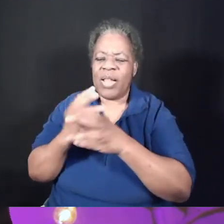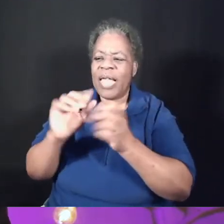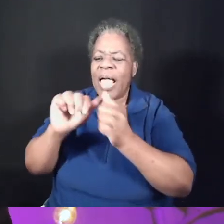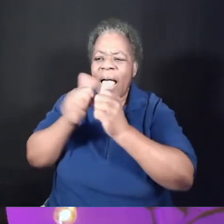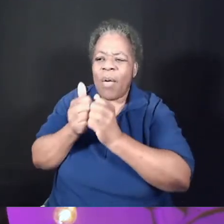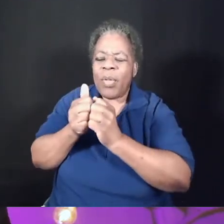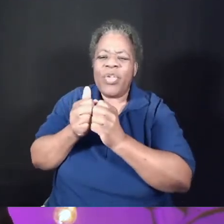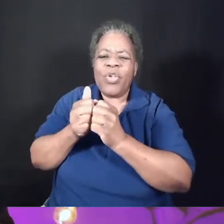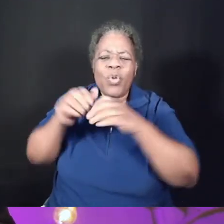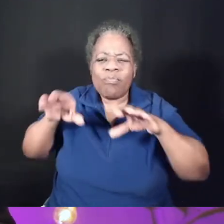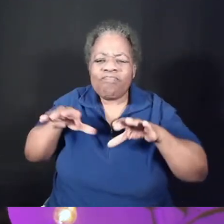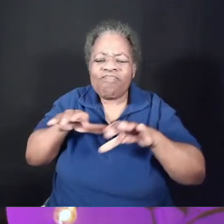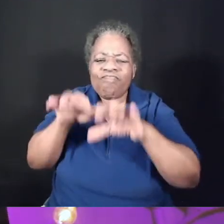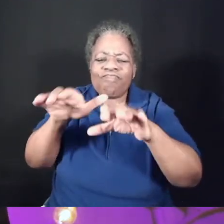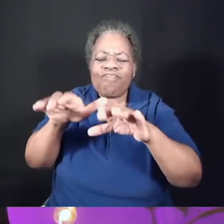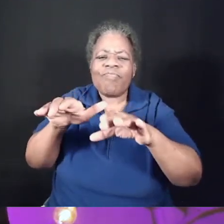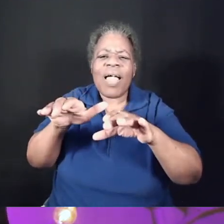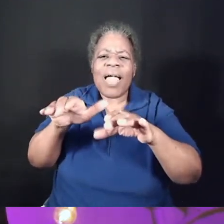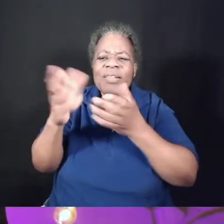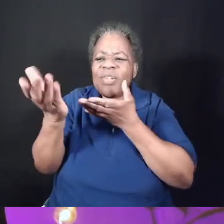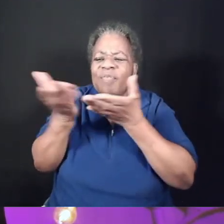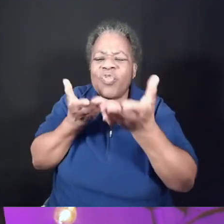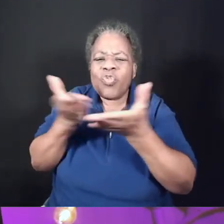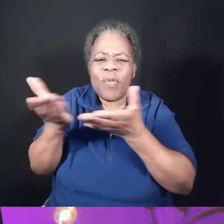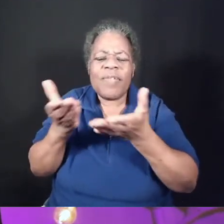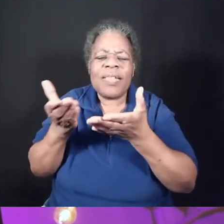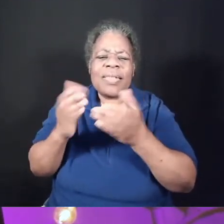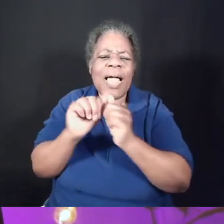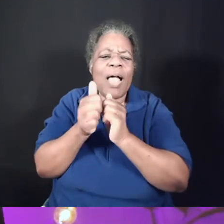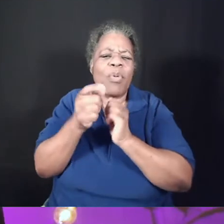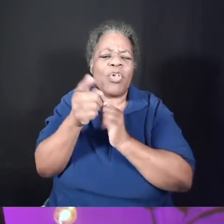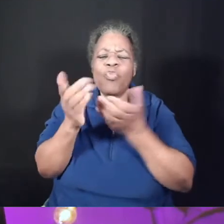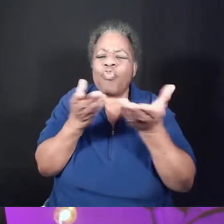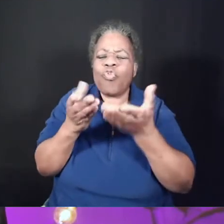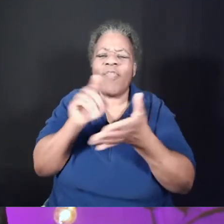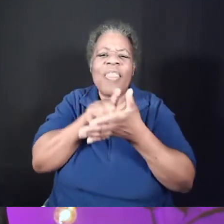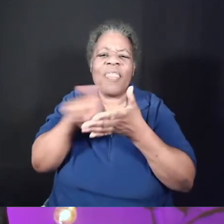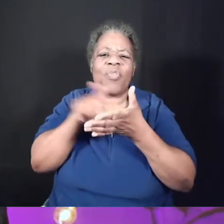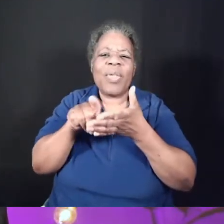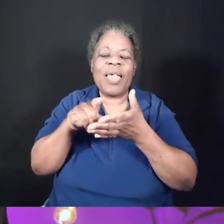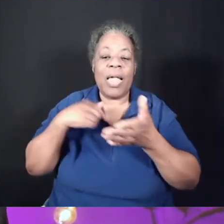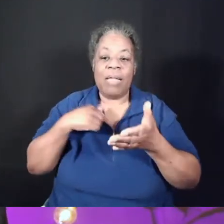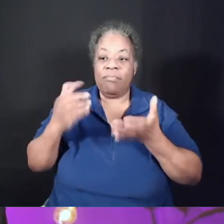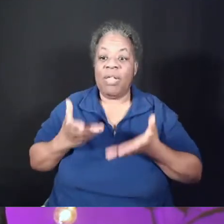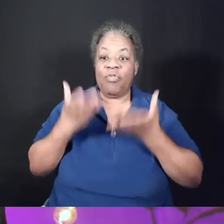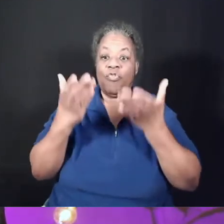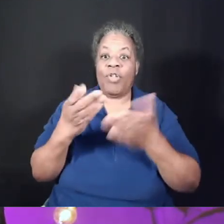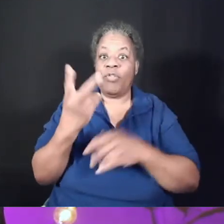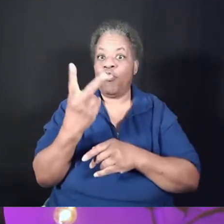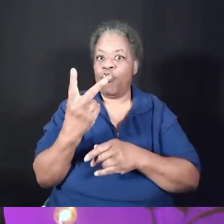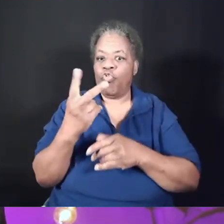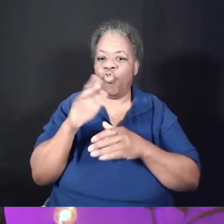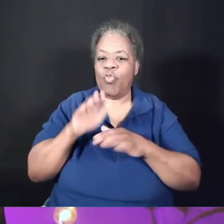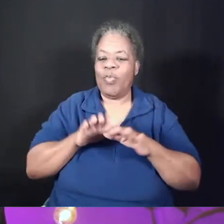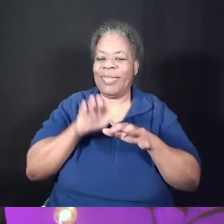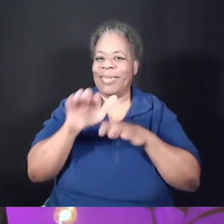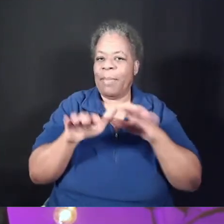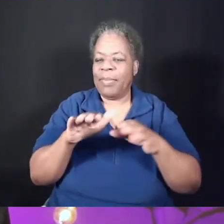by the simple act of service? Let me suggest two possible first steps this season.